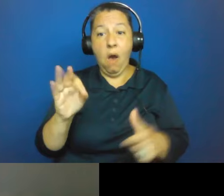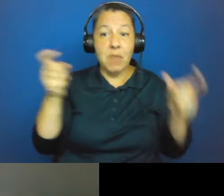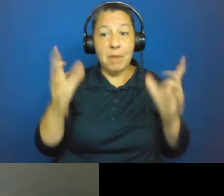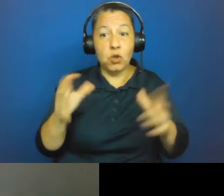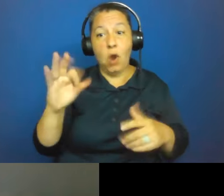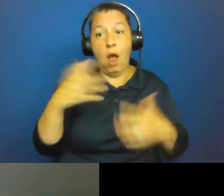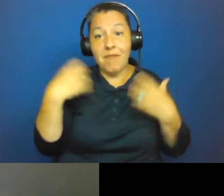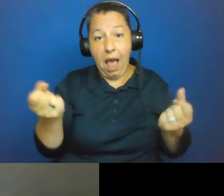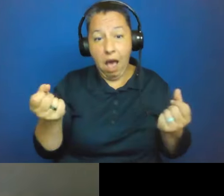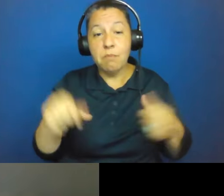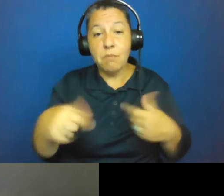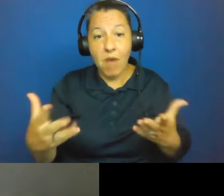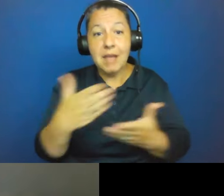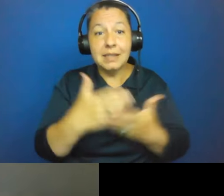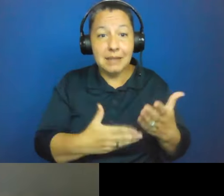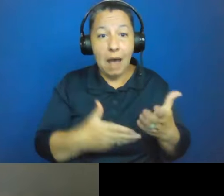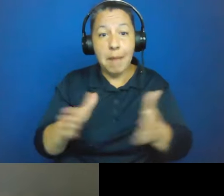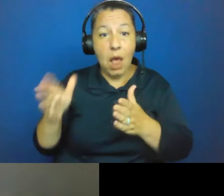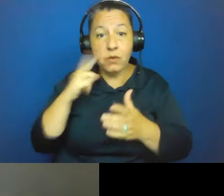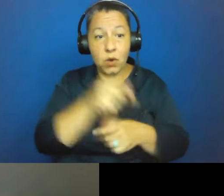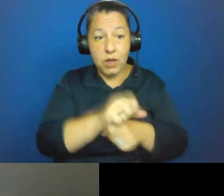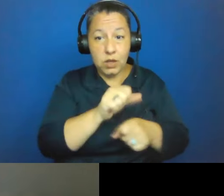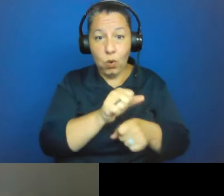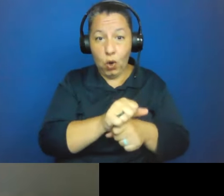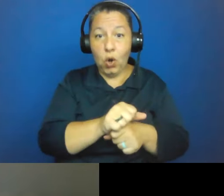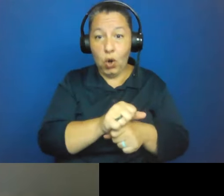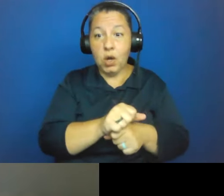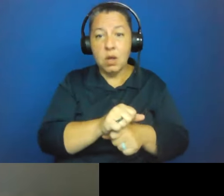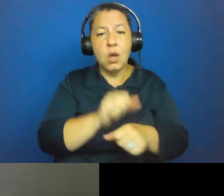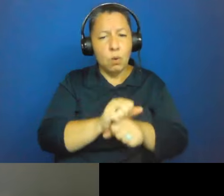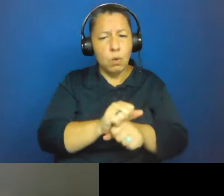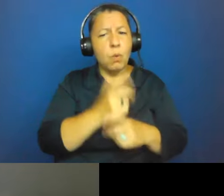component of that question, the Ministry of Health, Ministry of Arts and Culture, we work very closely with.